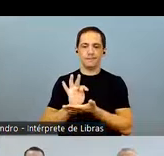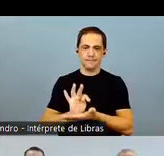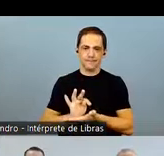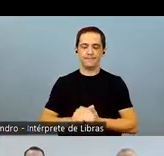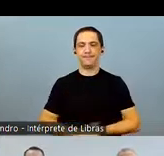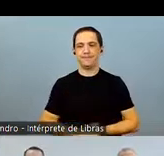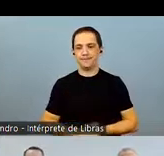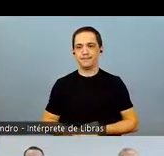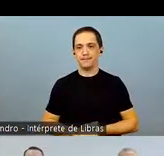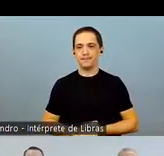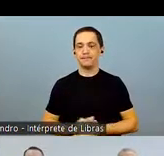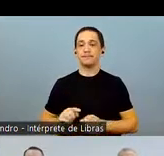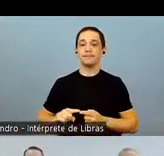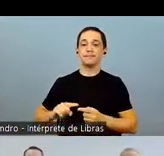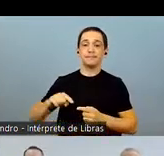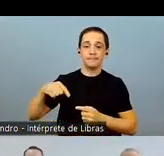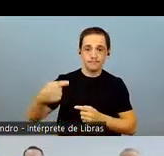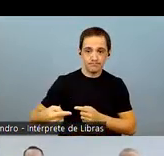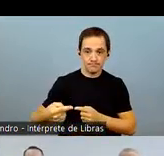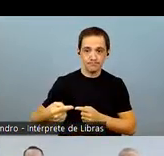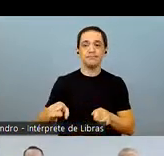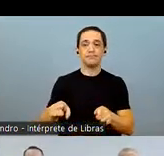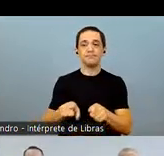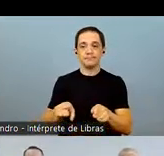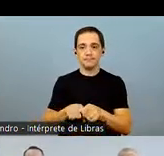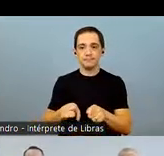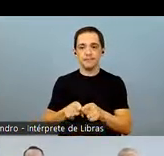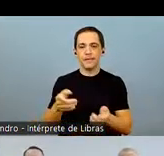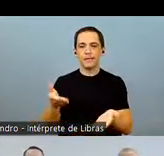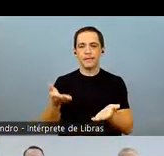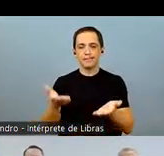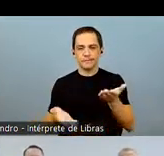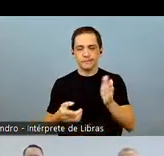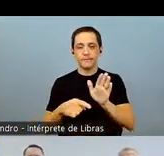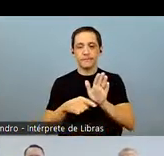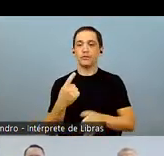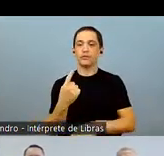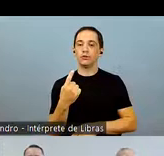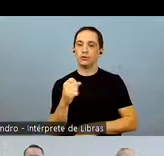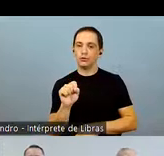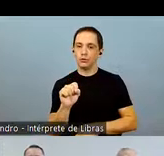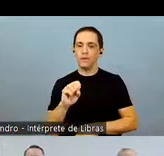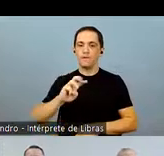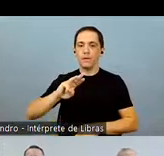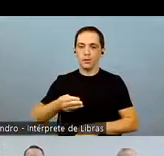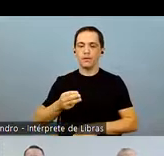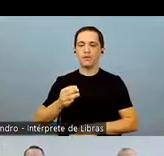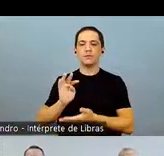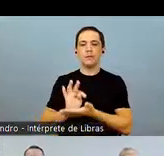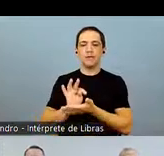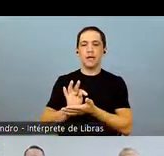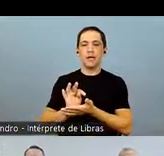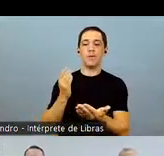.2 million tons. This happens in the wake of the negative balance of 18